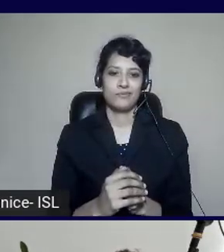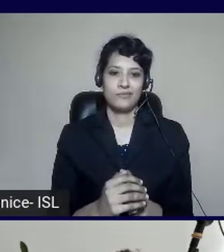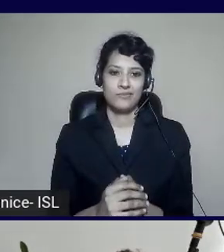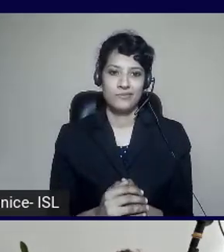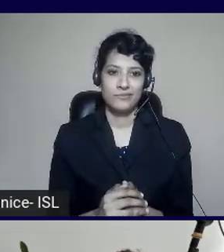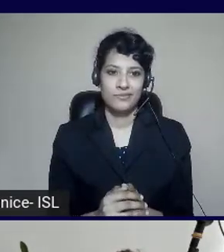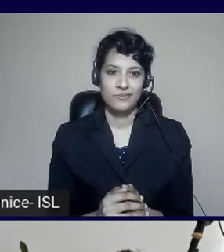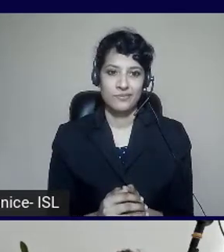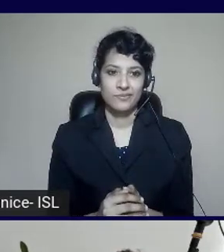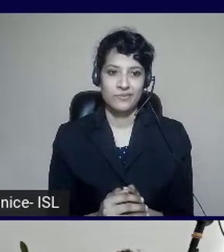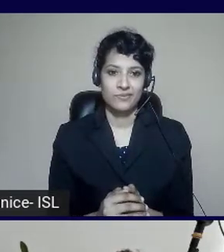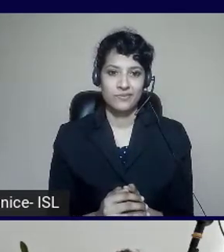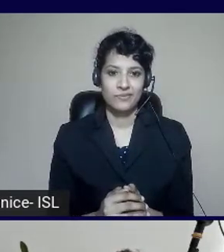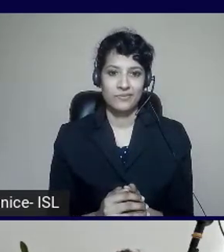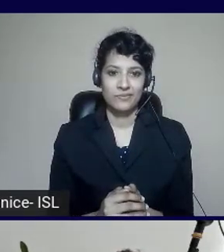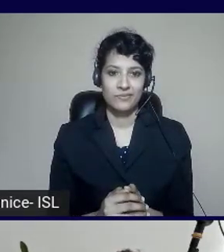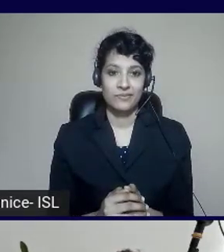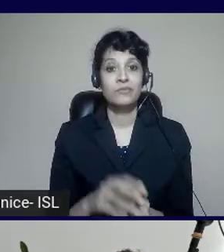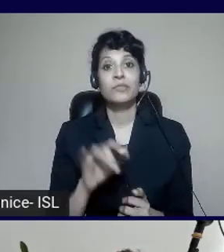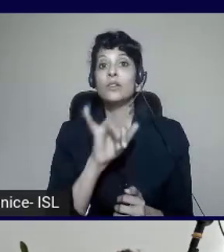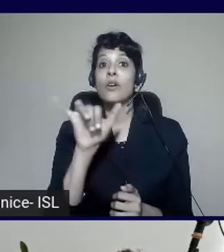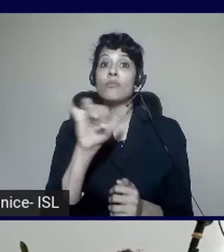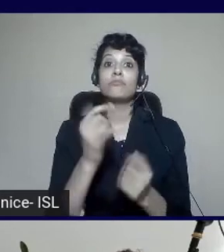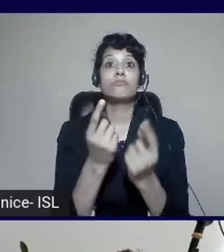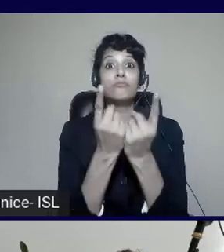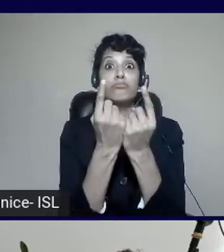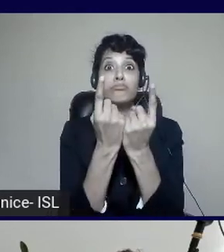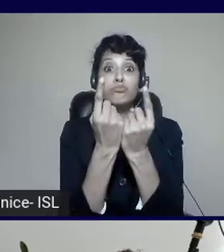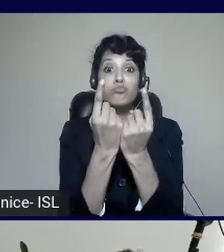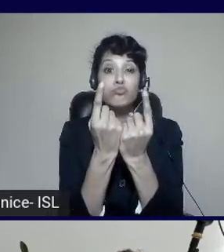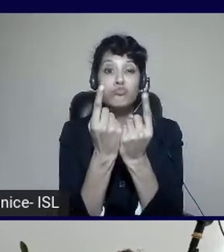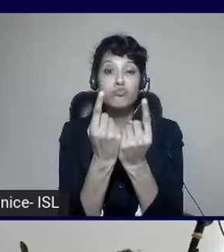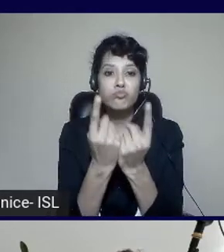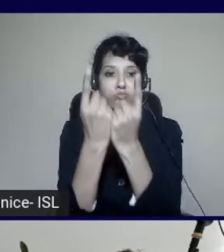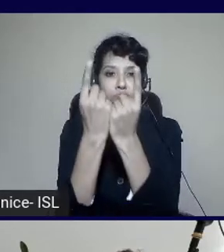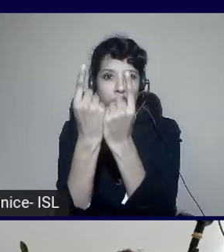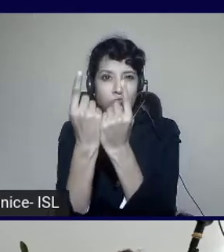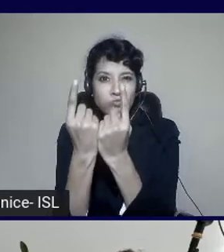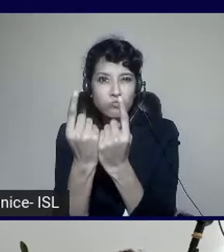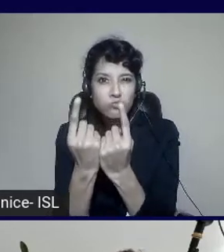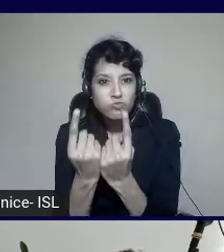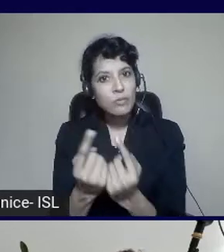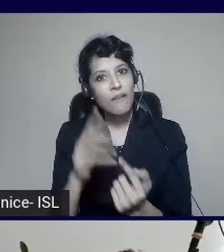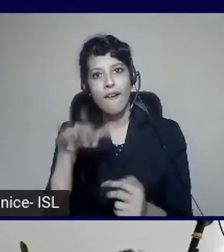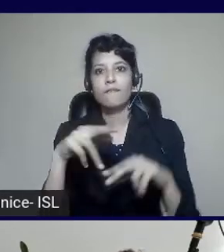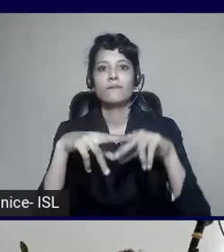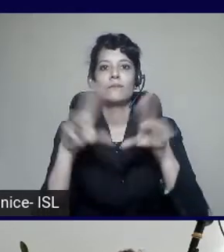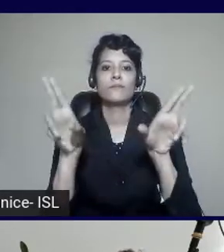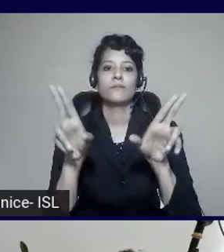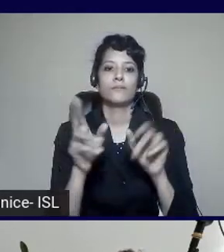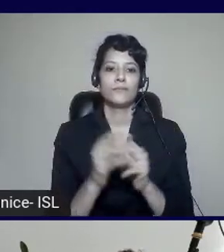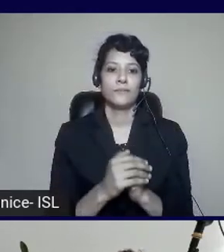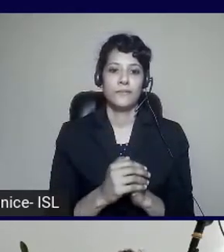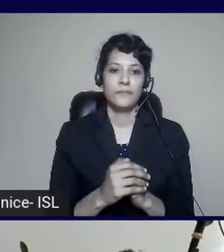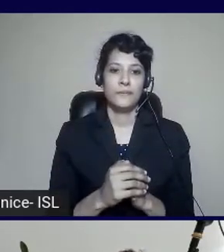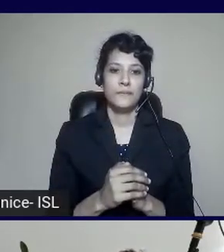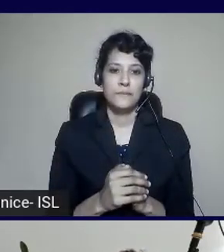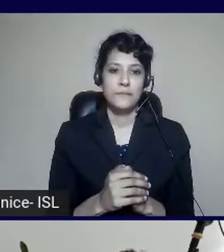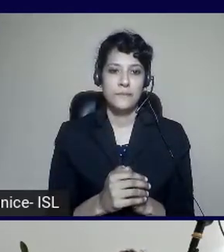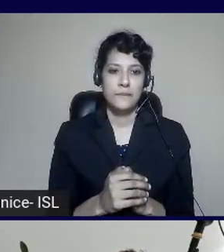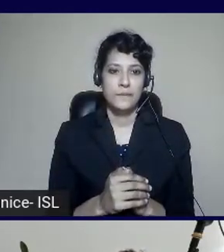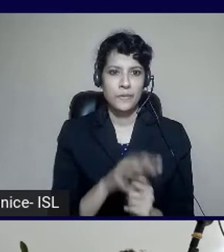want to do a full assessment. You can. And this is a WCAG 2.1 compliant. Success criteria. And it takes